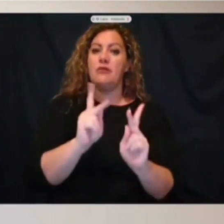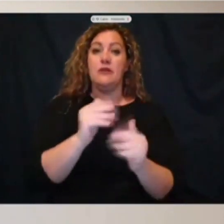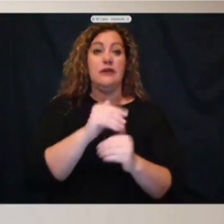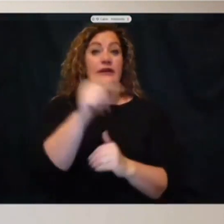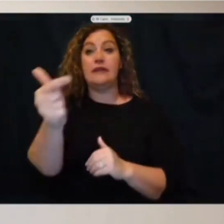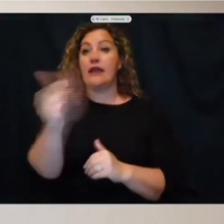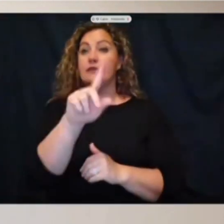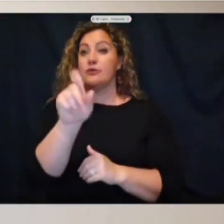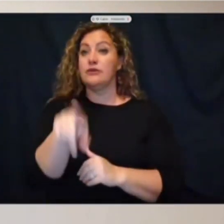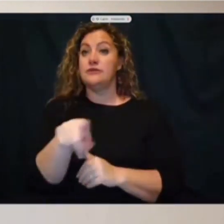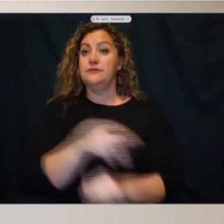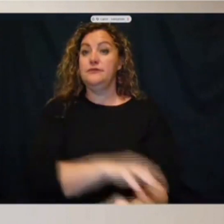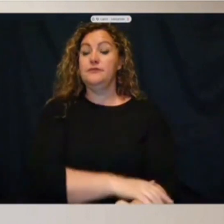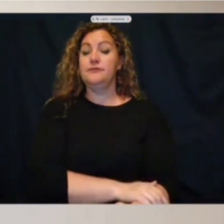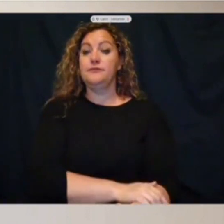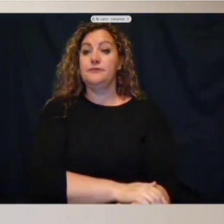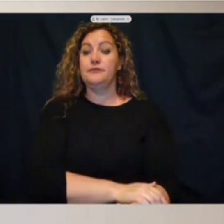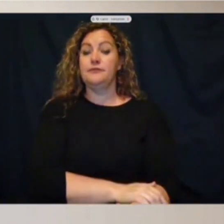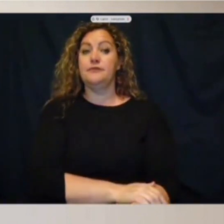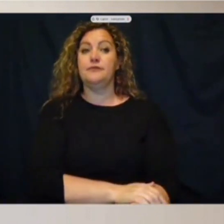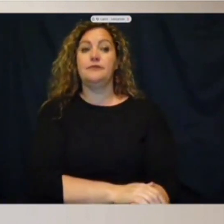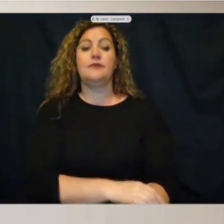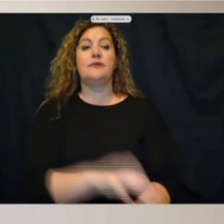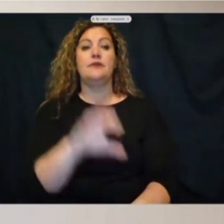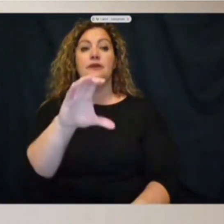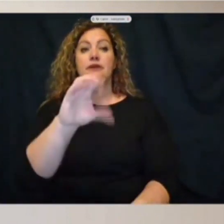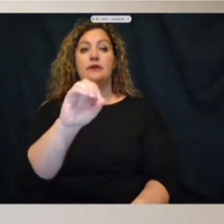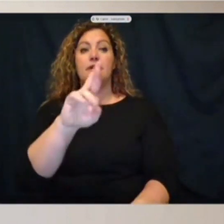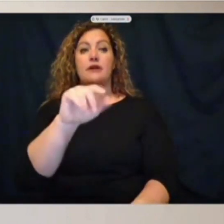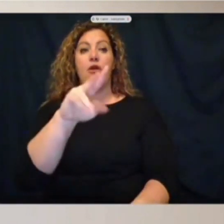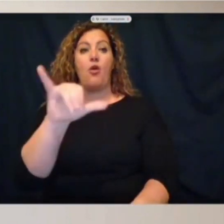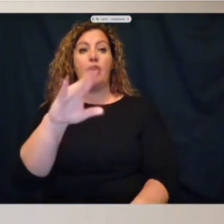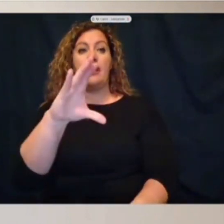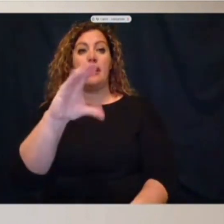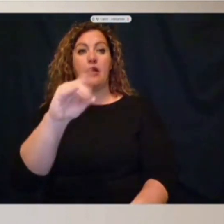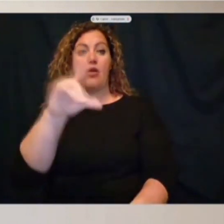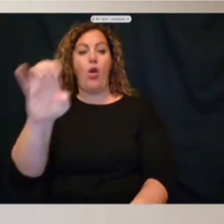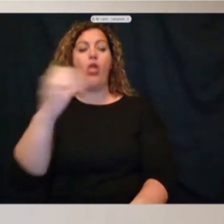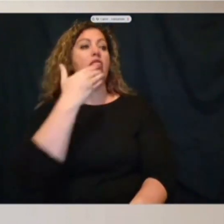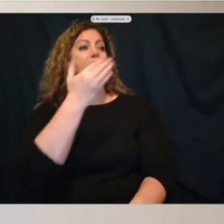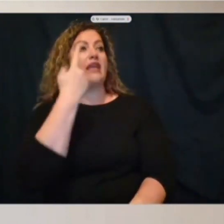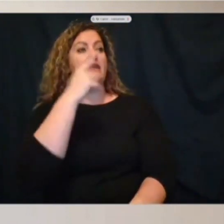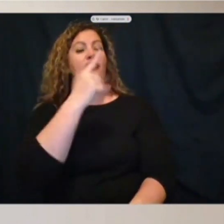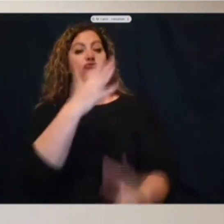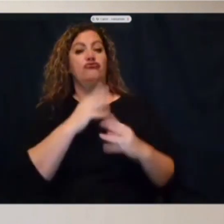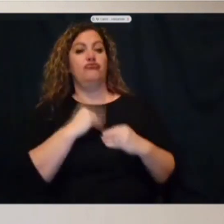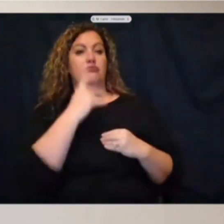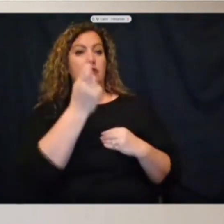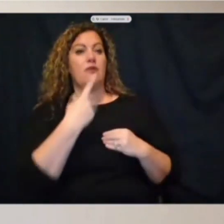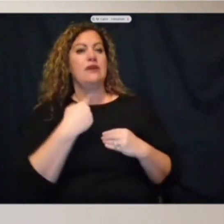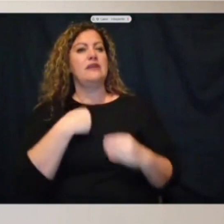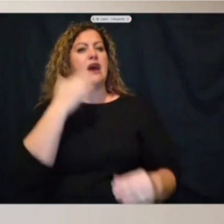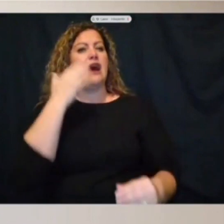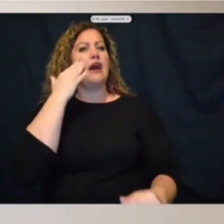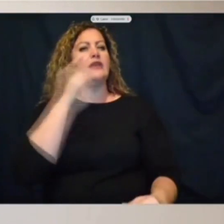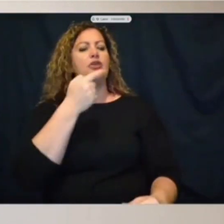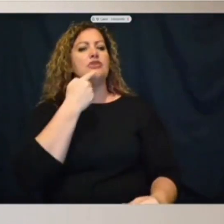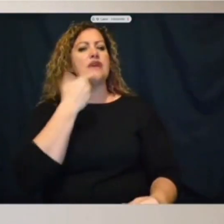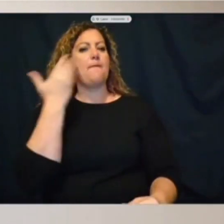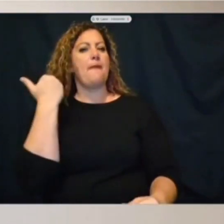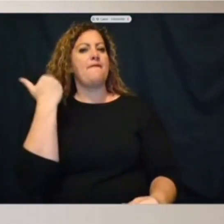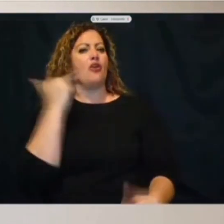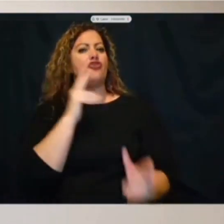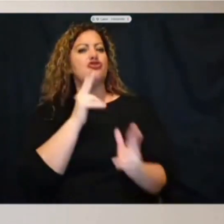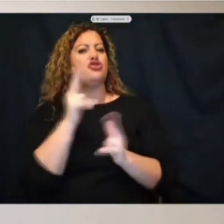Courtney Cole. Courtney Cole. Thank you for taking my question. I know you said earlier about there were some shootings into